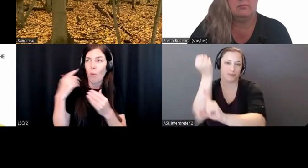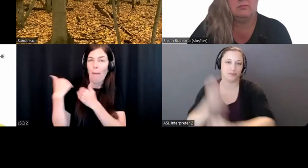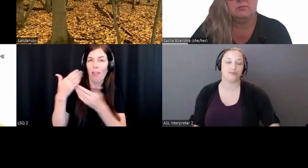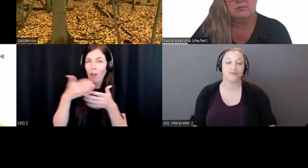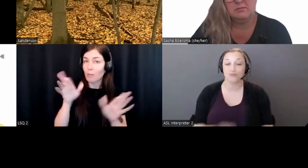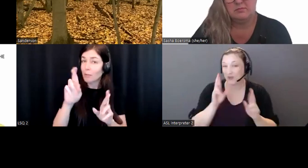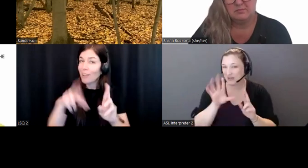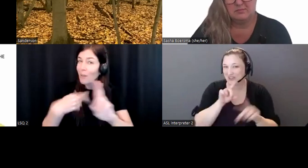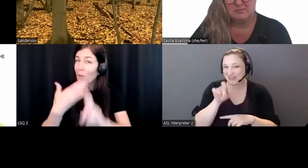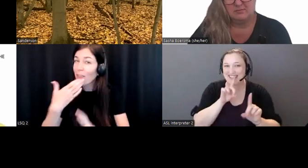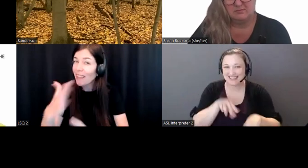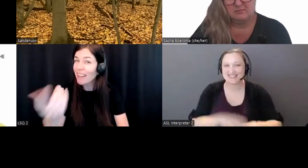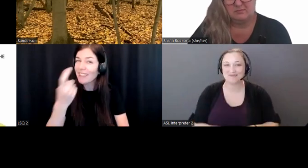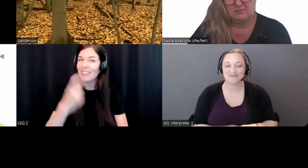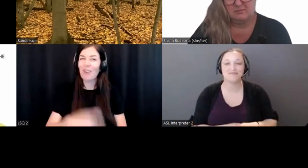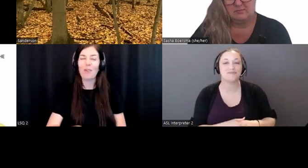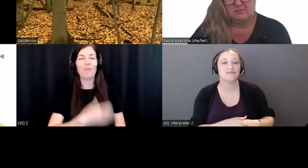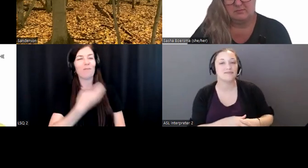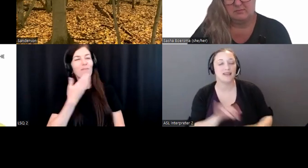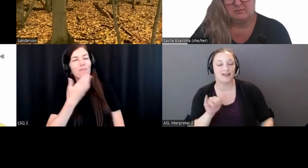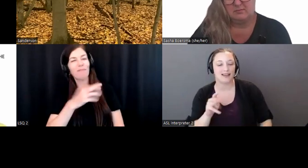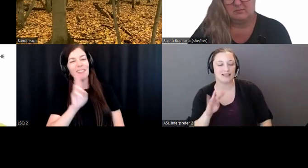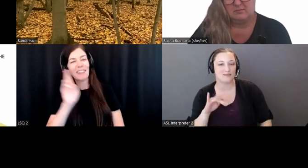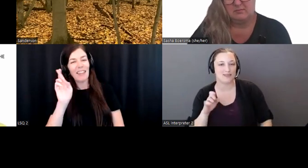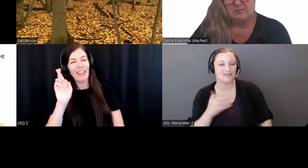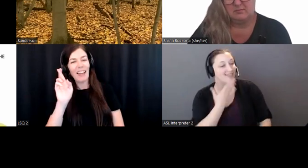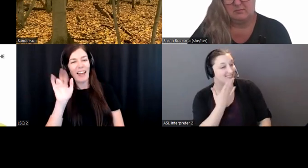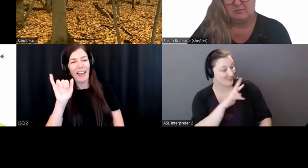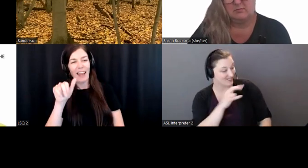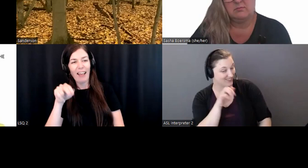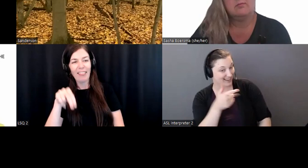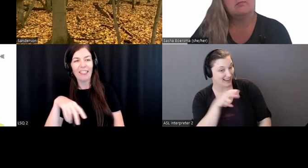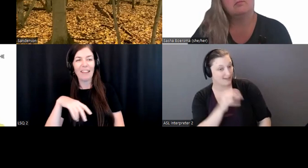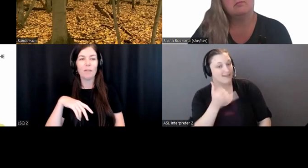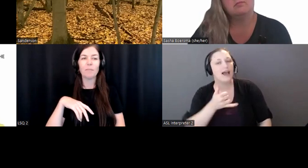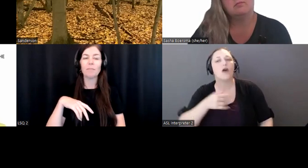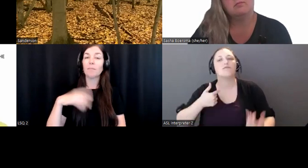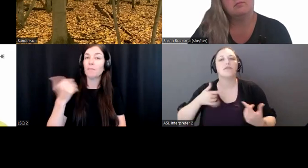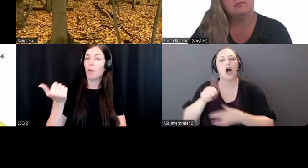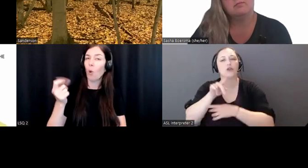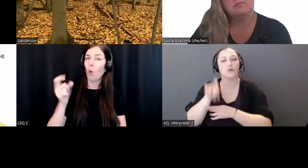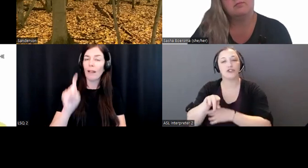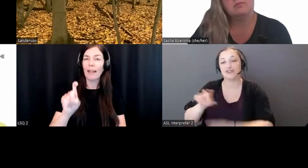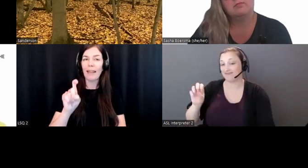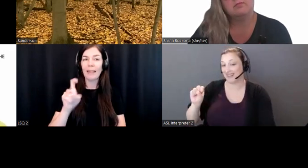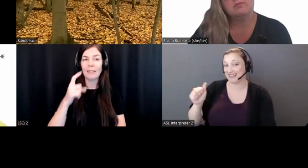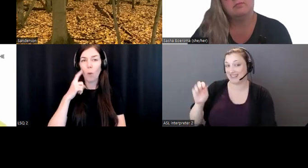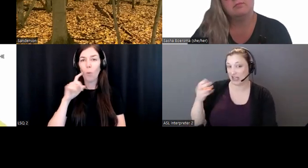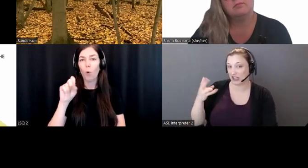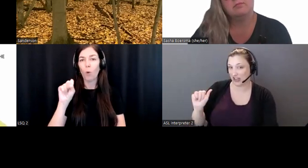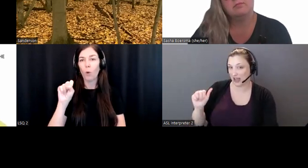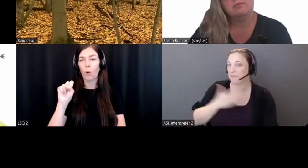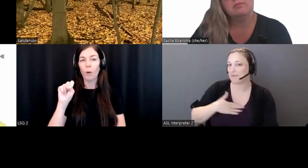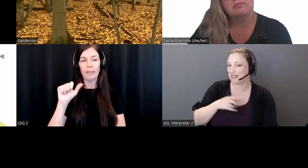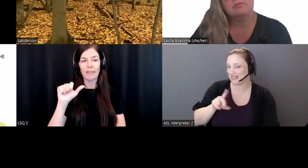Thank you, Rehan. I have another question here that I'm going to ask Sasha to take. It comes from Landon